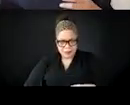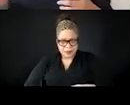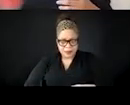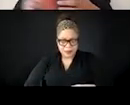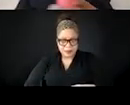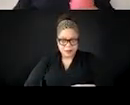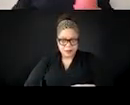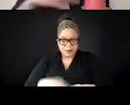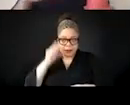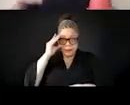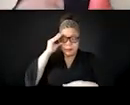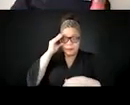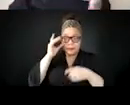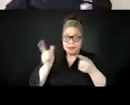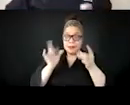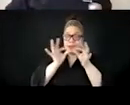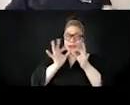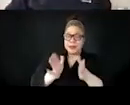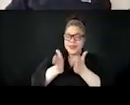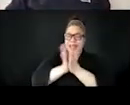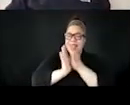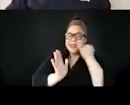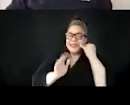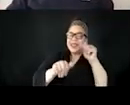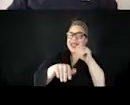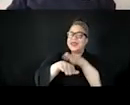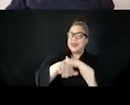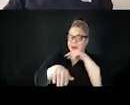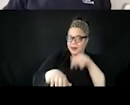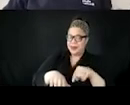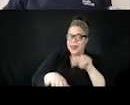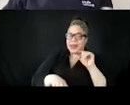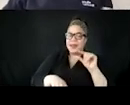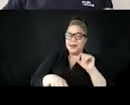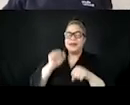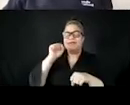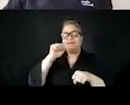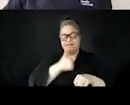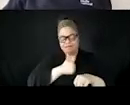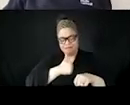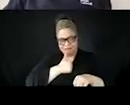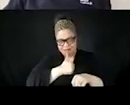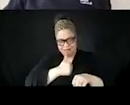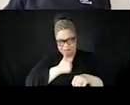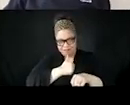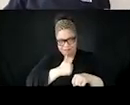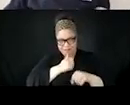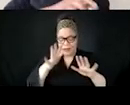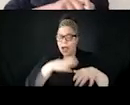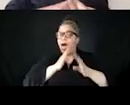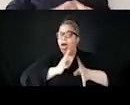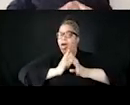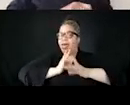I like speed talk when I'm presenting. Sorry about that. No, let me pause here. Any questions about this?